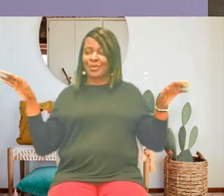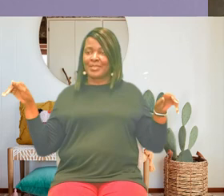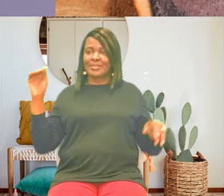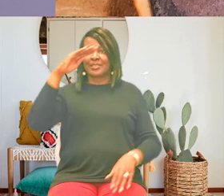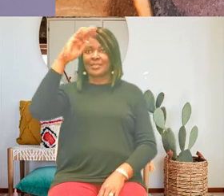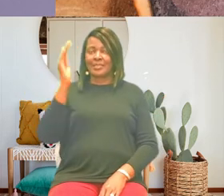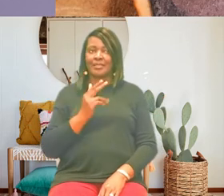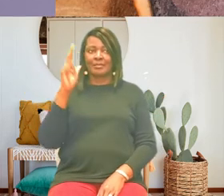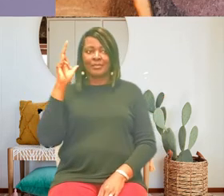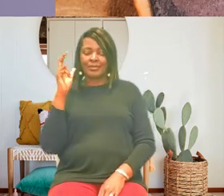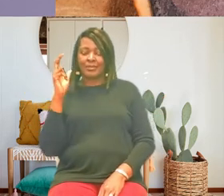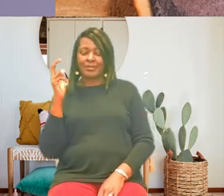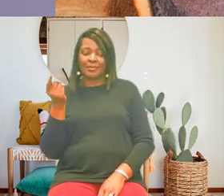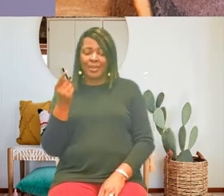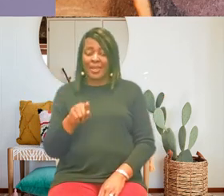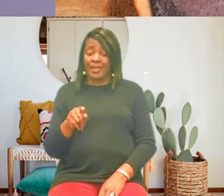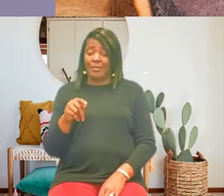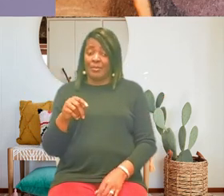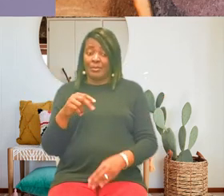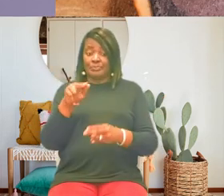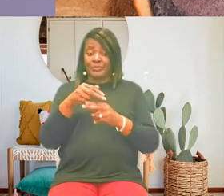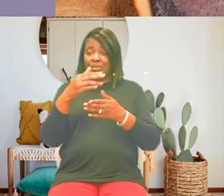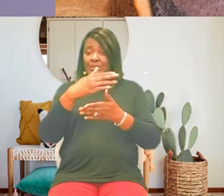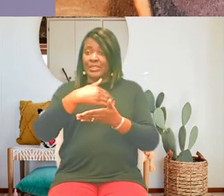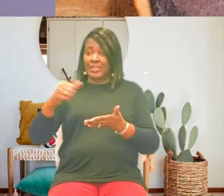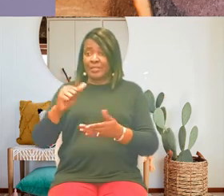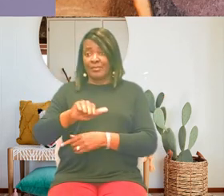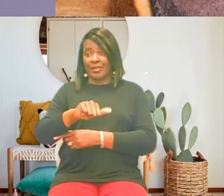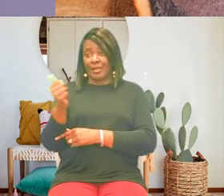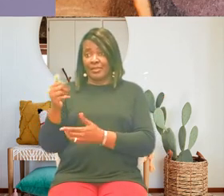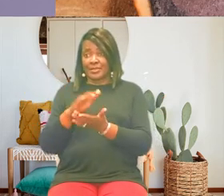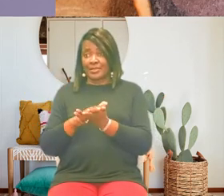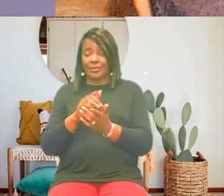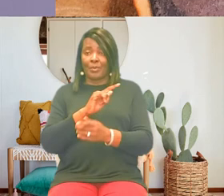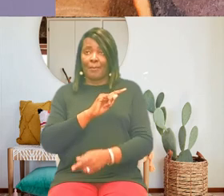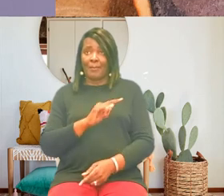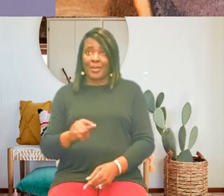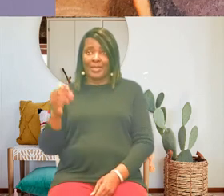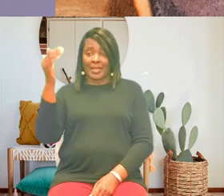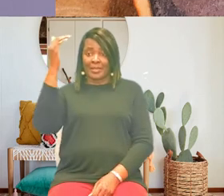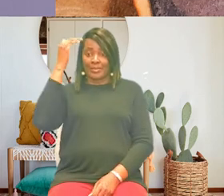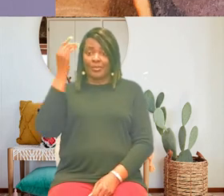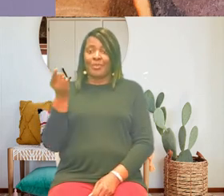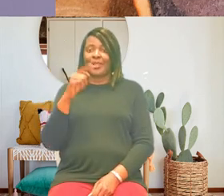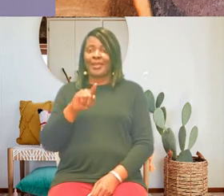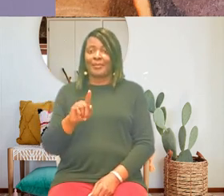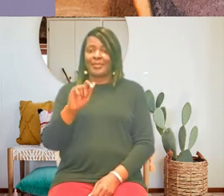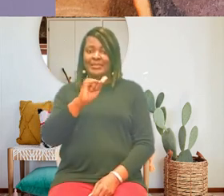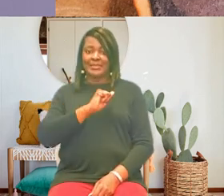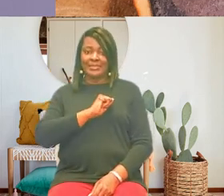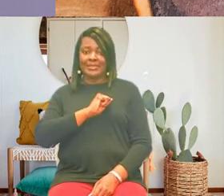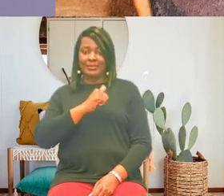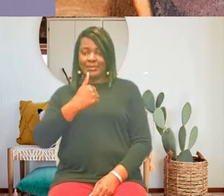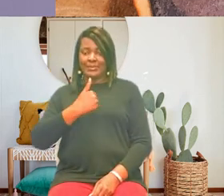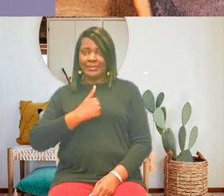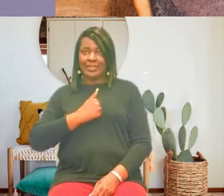her wings i never heard what happened to sister anne after she left for chicago but i do know what happened to